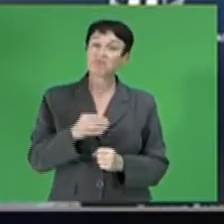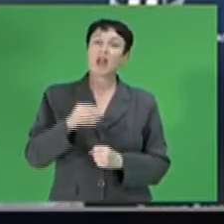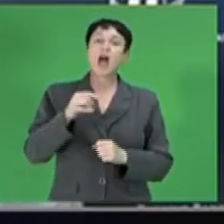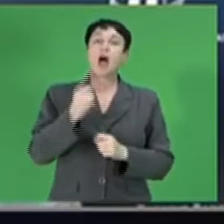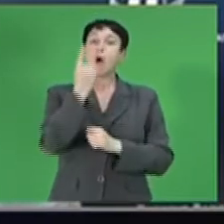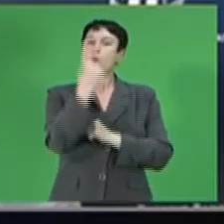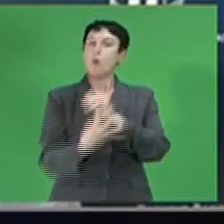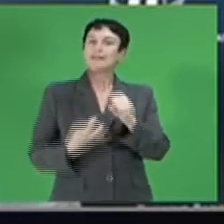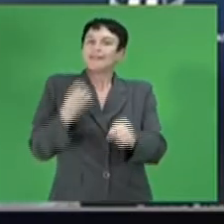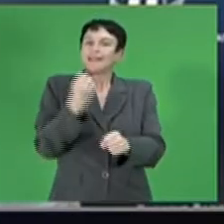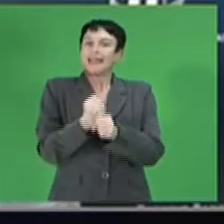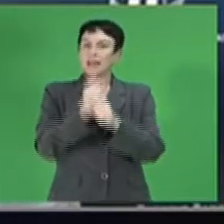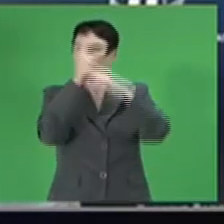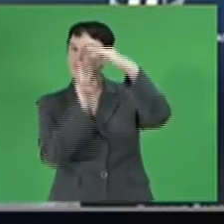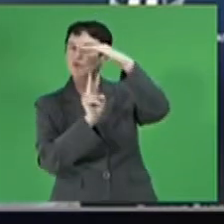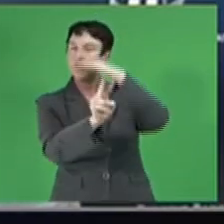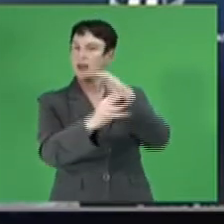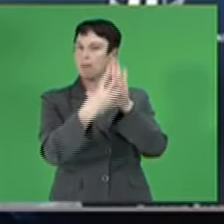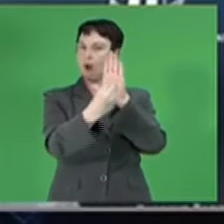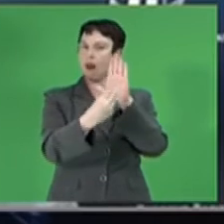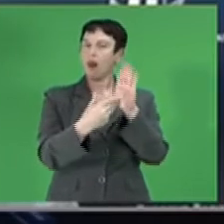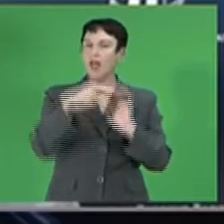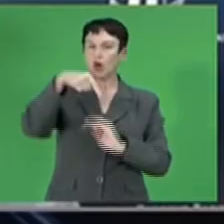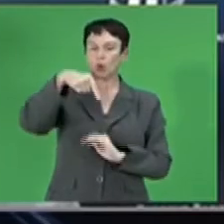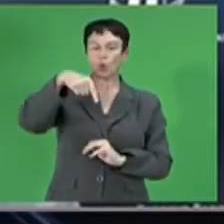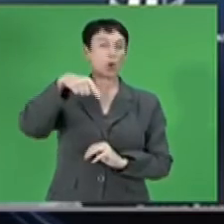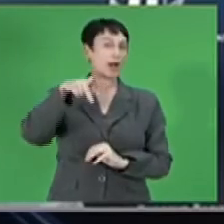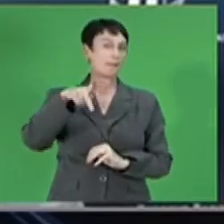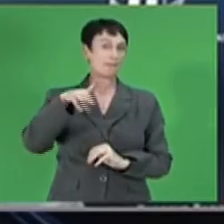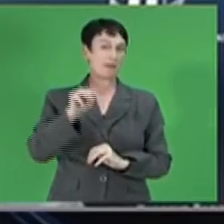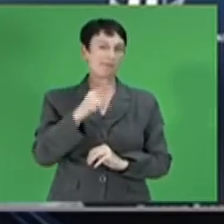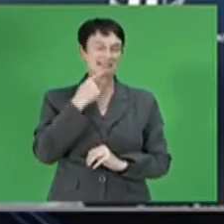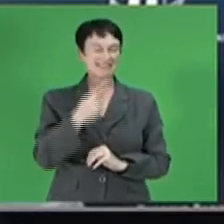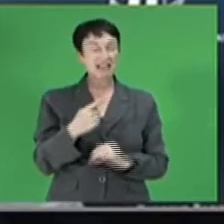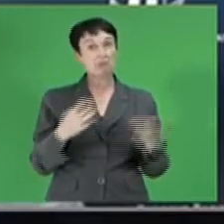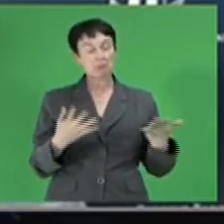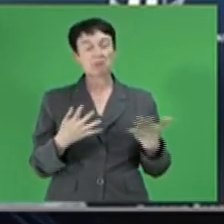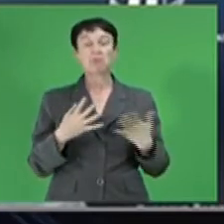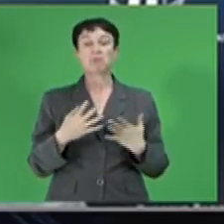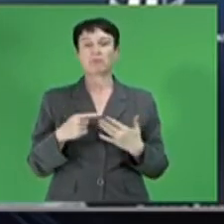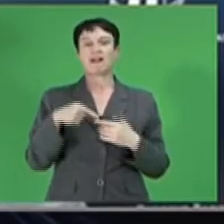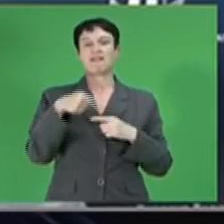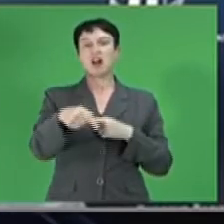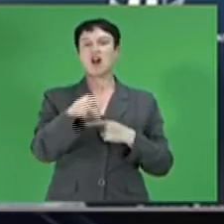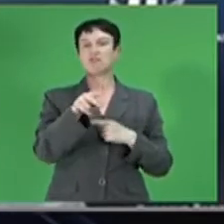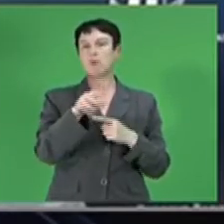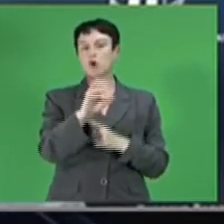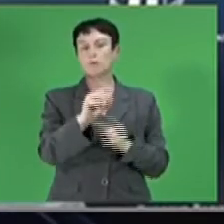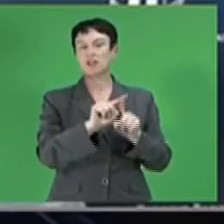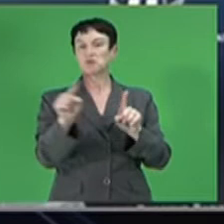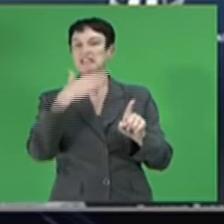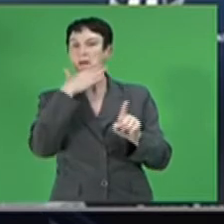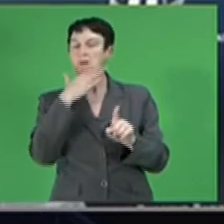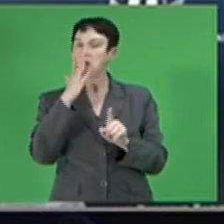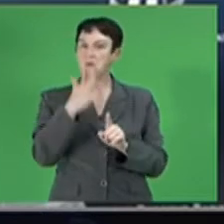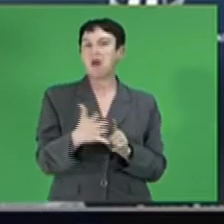indicates an increase of 25 basis points in the fourth quarter of 2021 and further increases in each